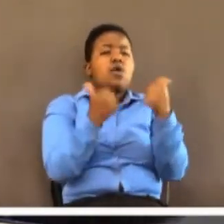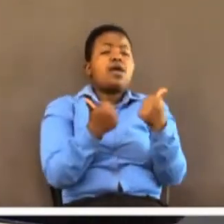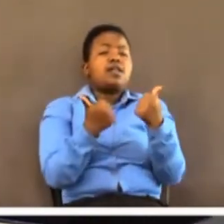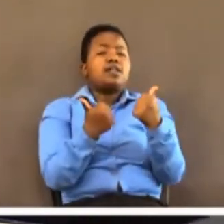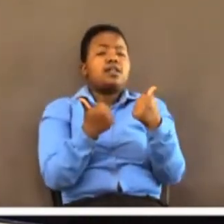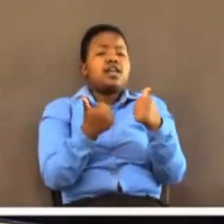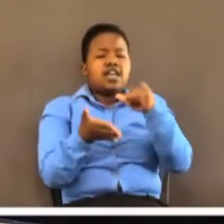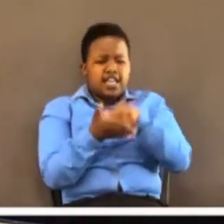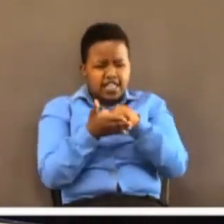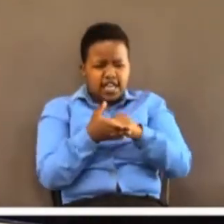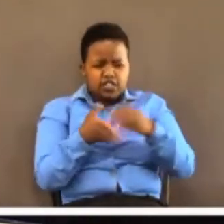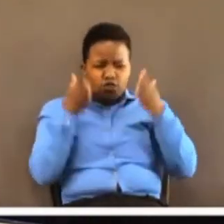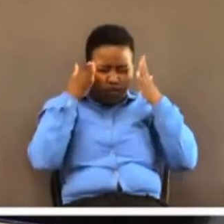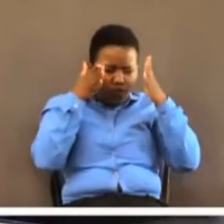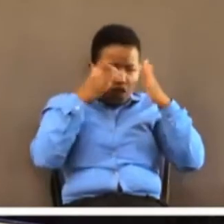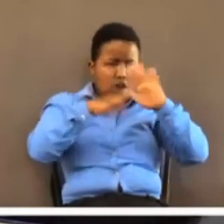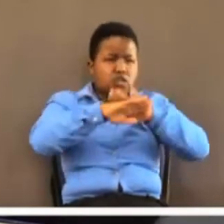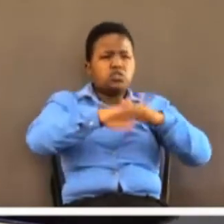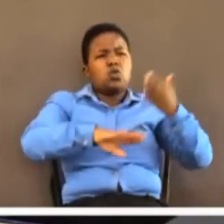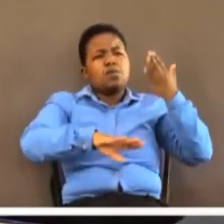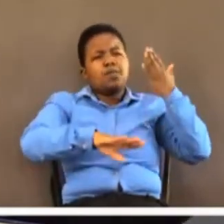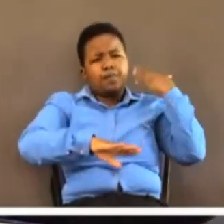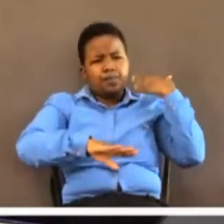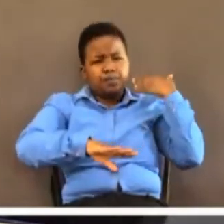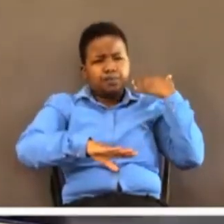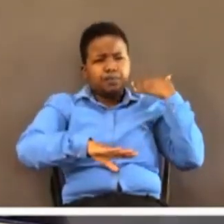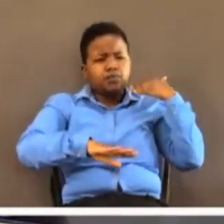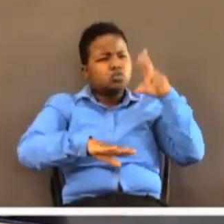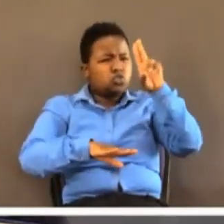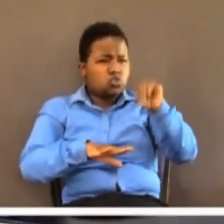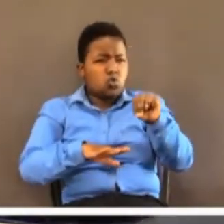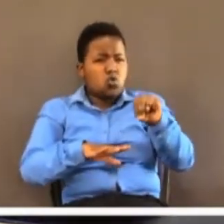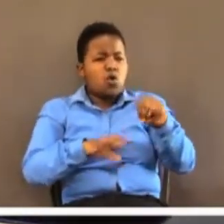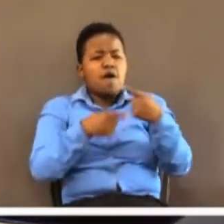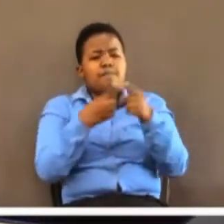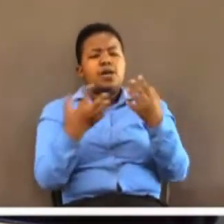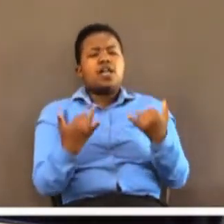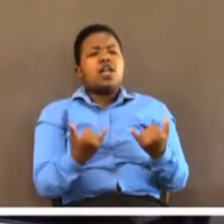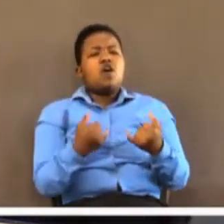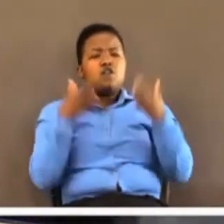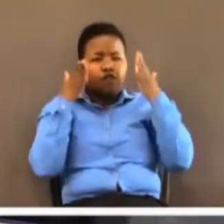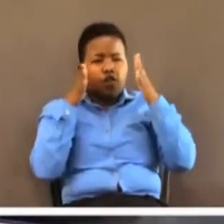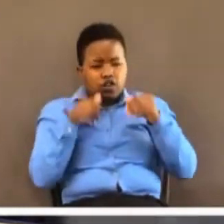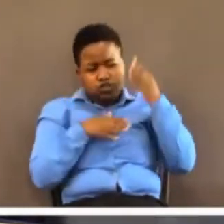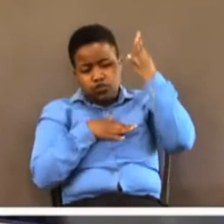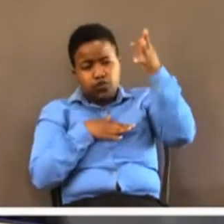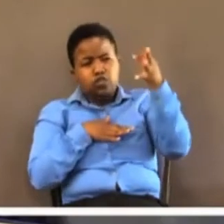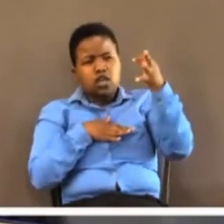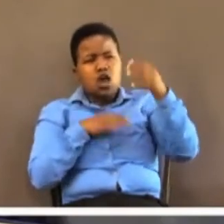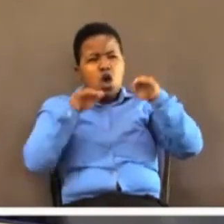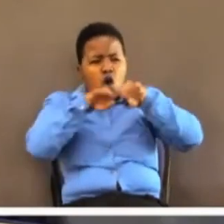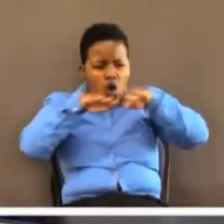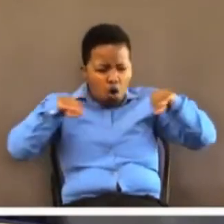not focus on your past. Look, I am doing a new thing. Don't you see it? Lord, right now, open their